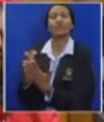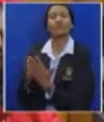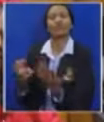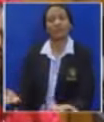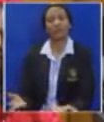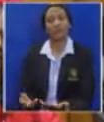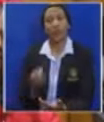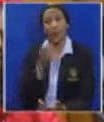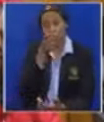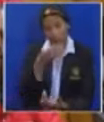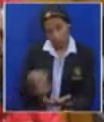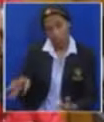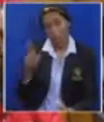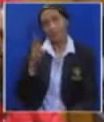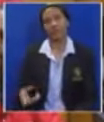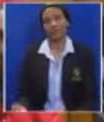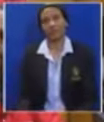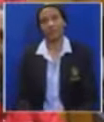the remark.